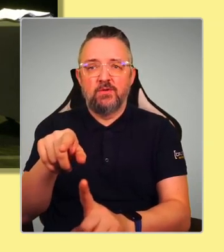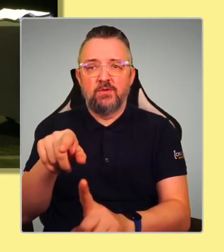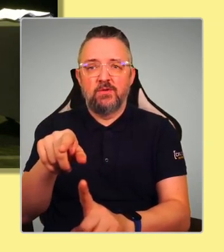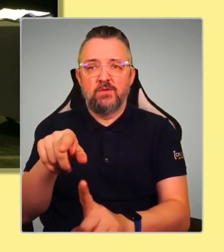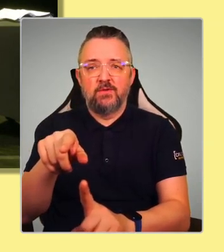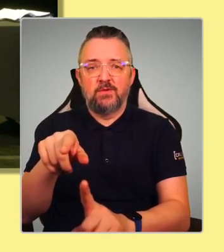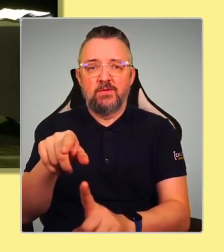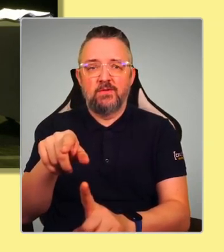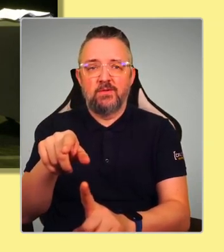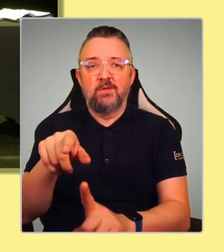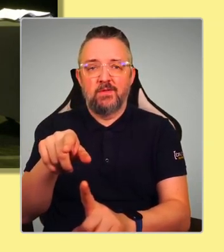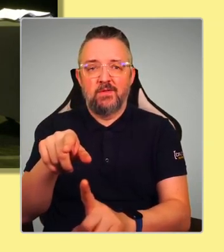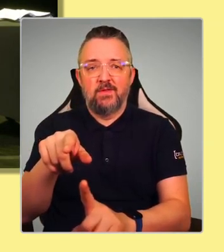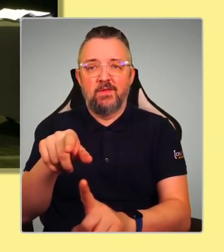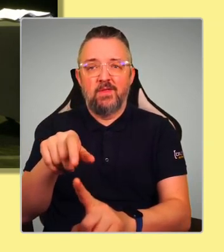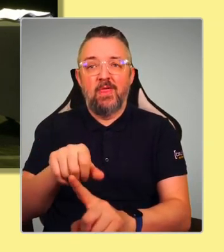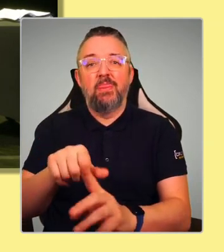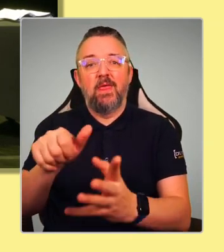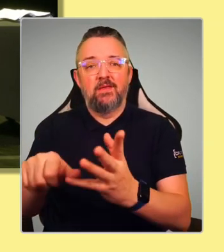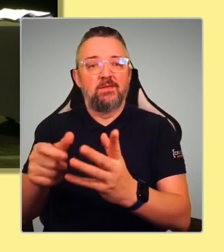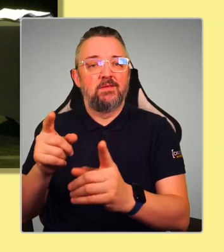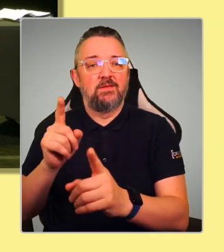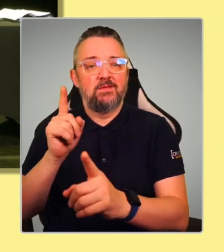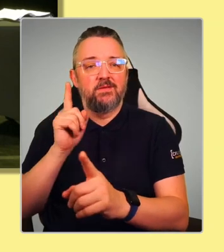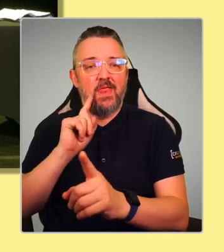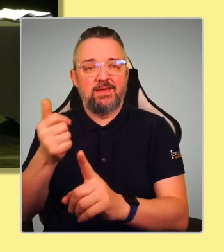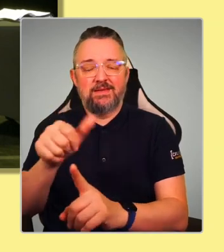then I'll, after you, I'll come to the lady next to you. Yep.